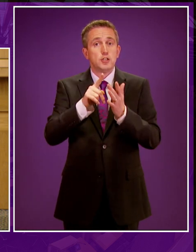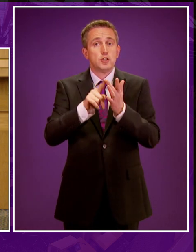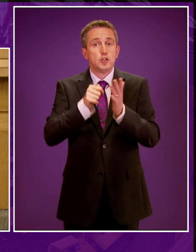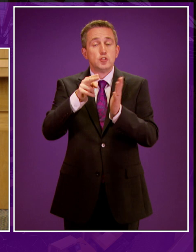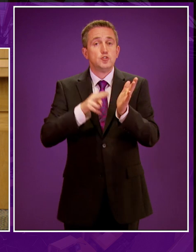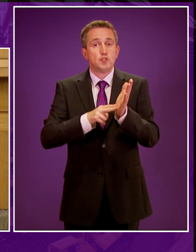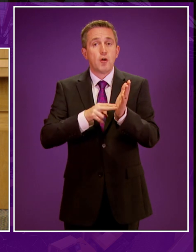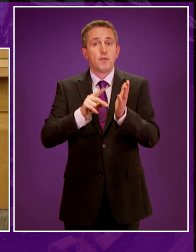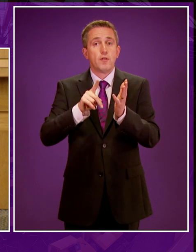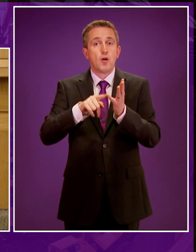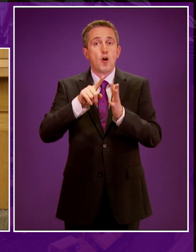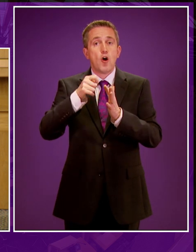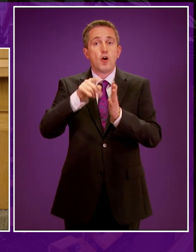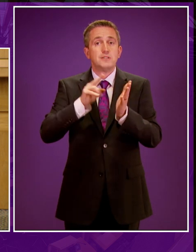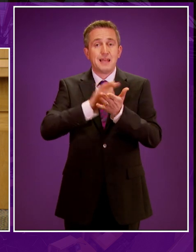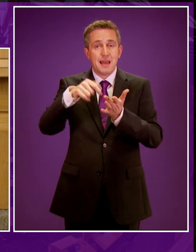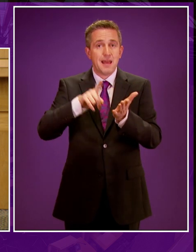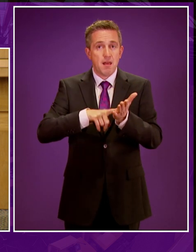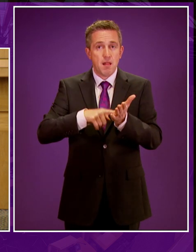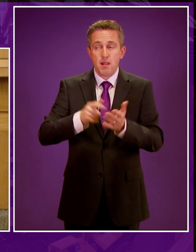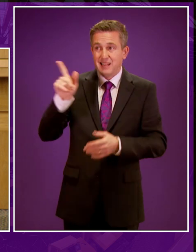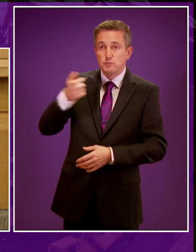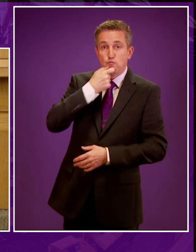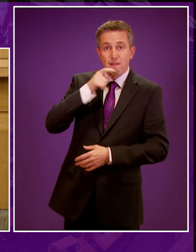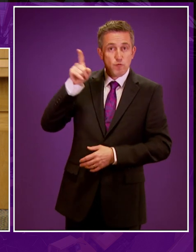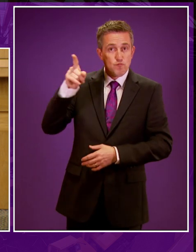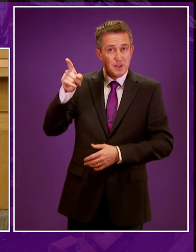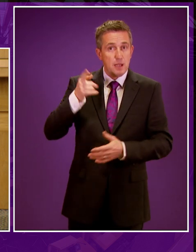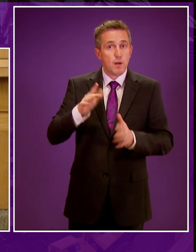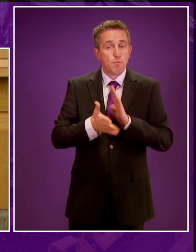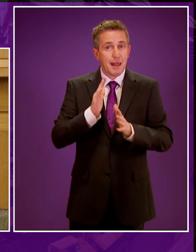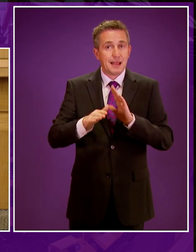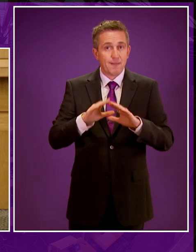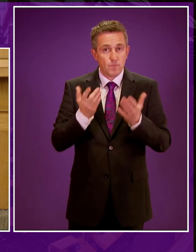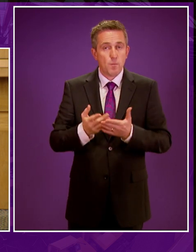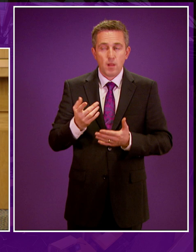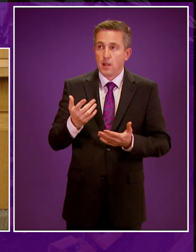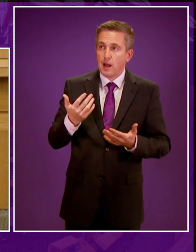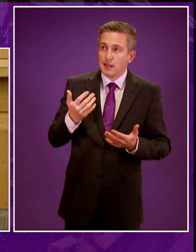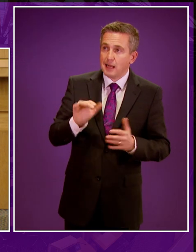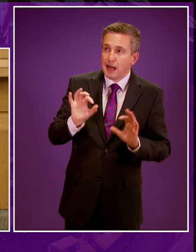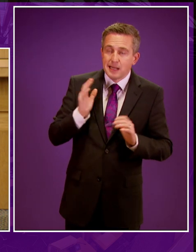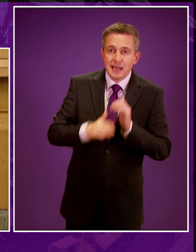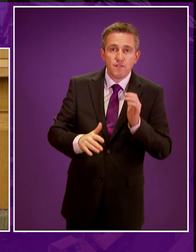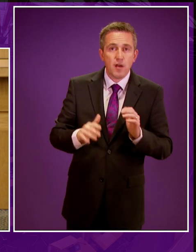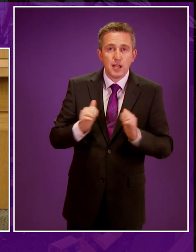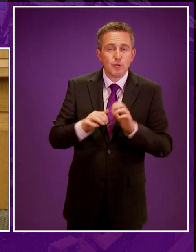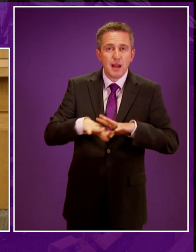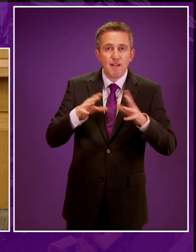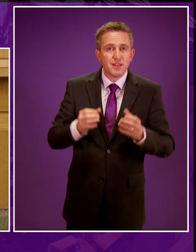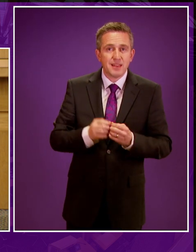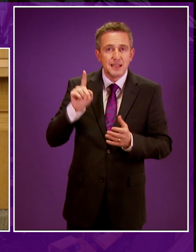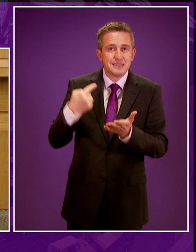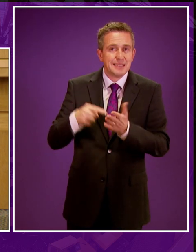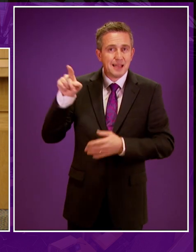Underhill when he was refereeing in the East Scotland League, I can say with some certainty I didn't always agree with the decisions he made. But